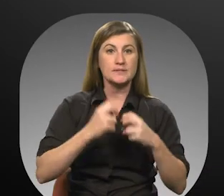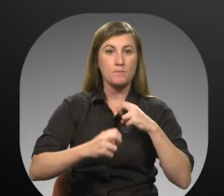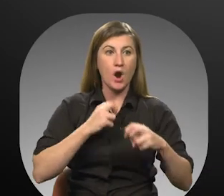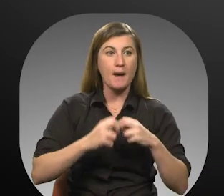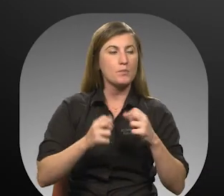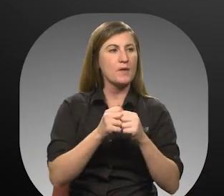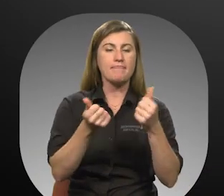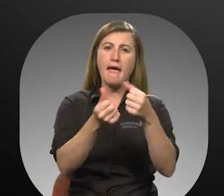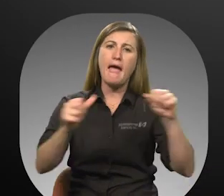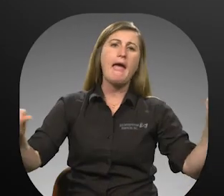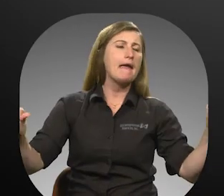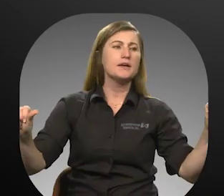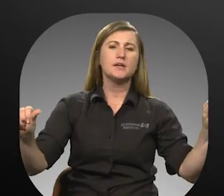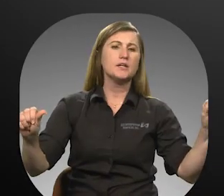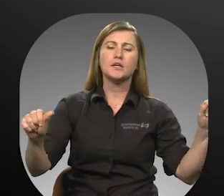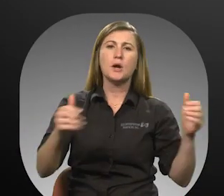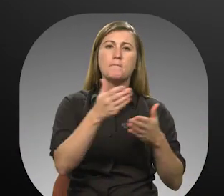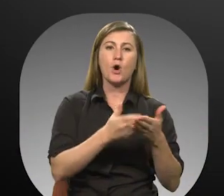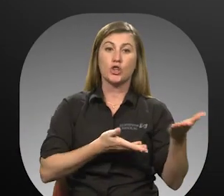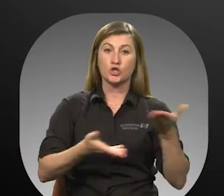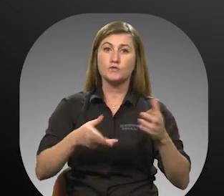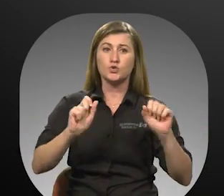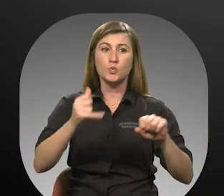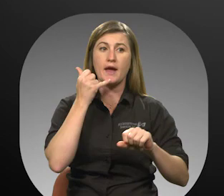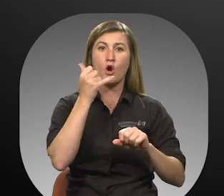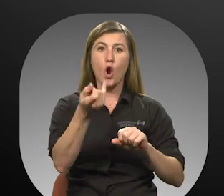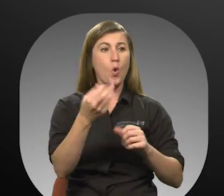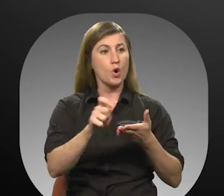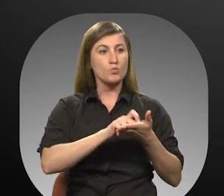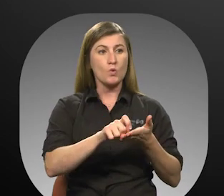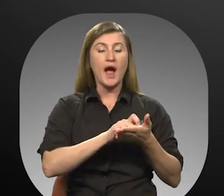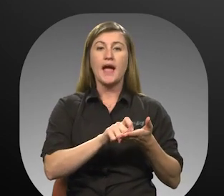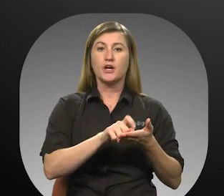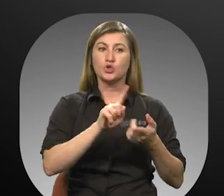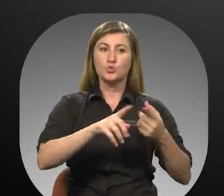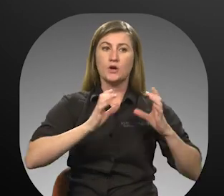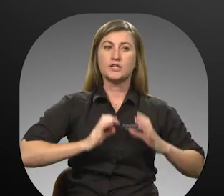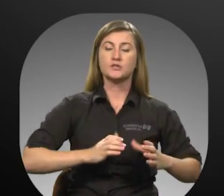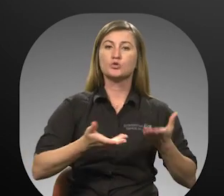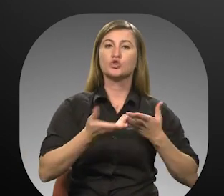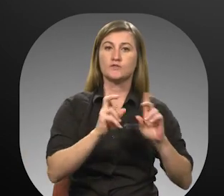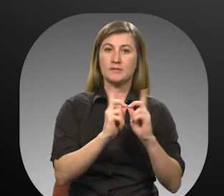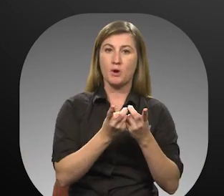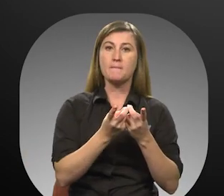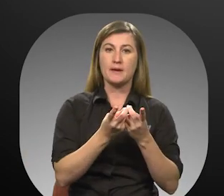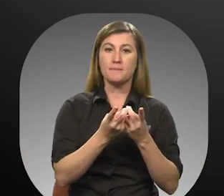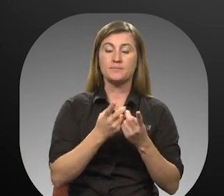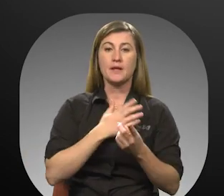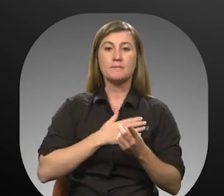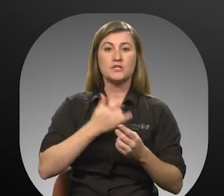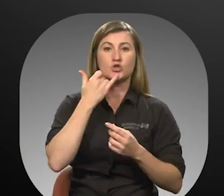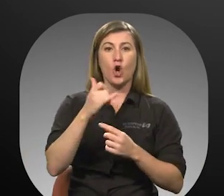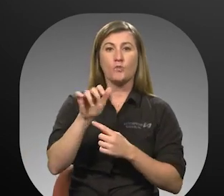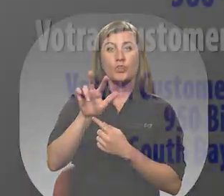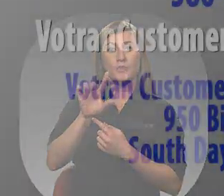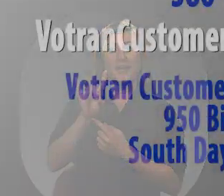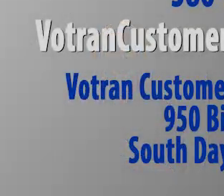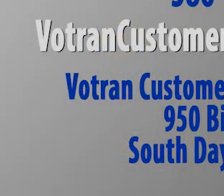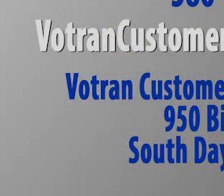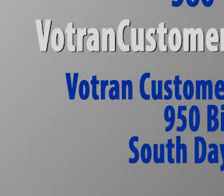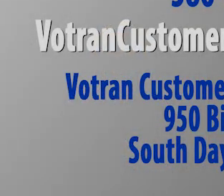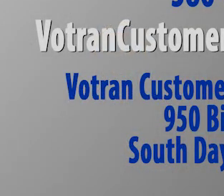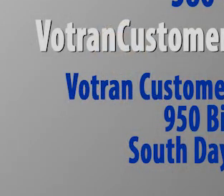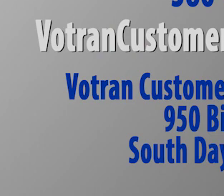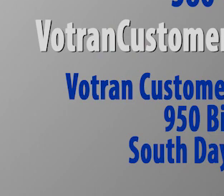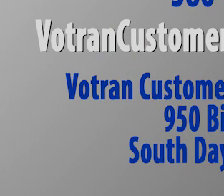problem with any aspect of the service, you may call or write to VOTRAN's customer service department. Please call 386